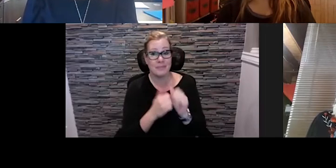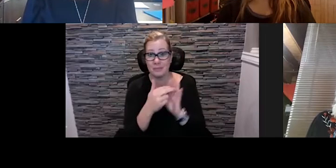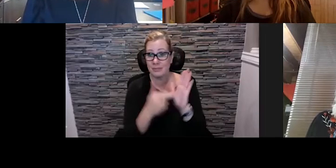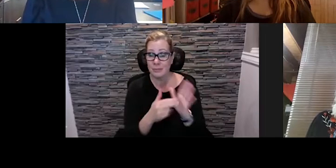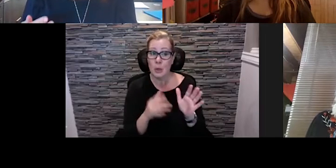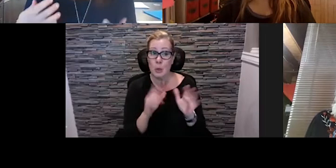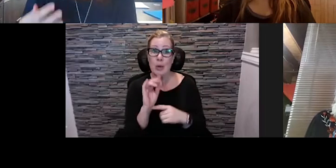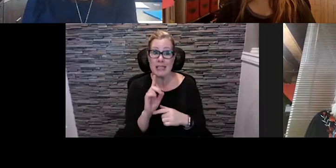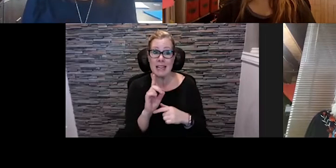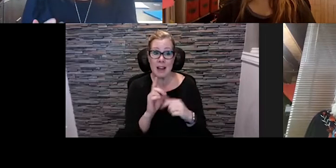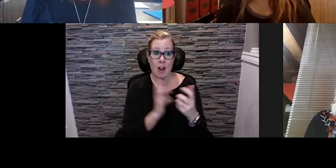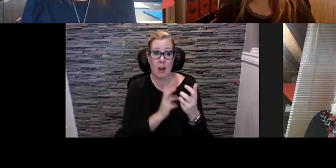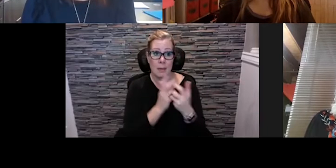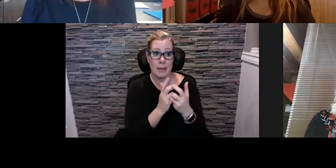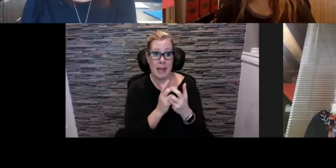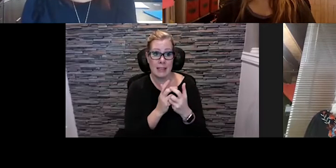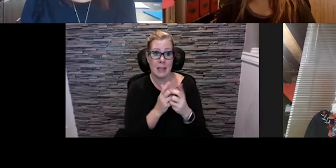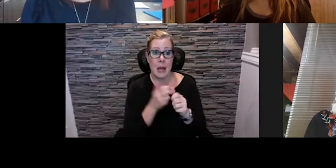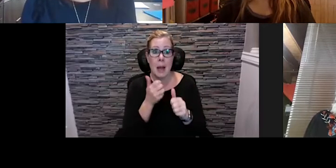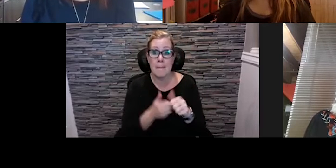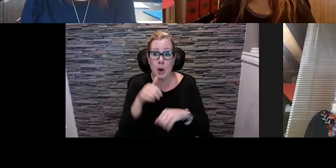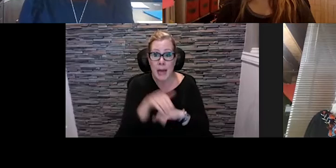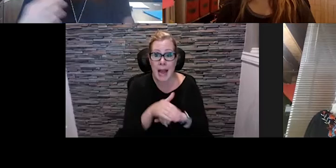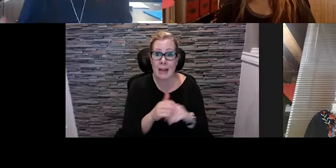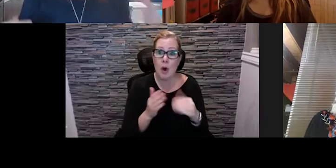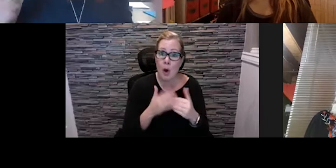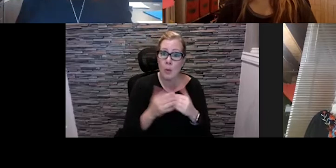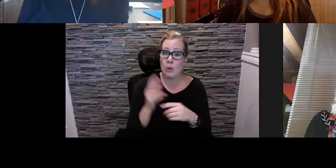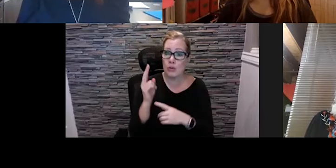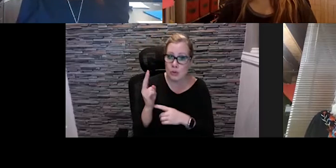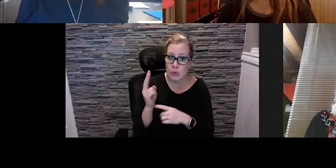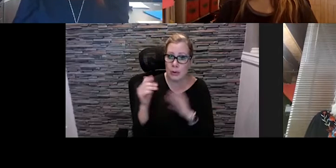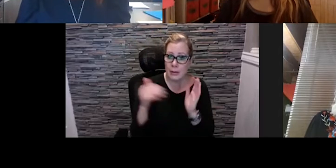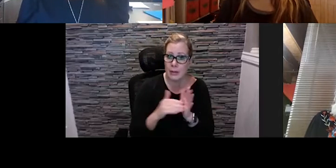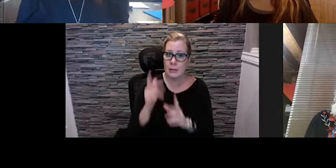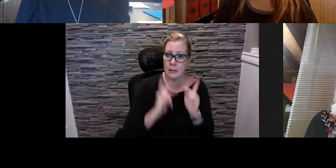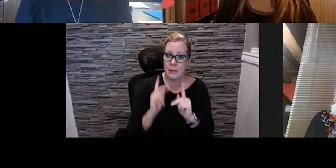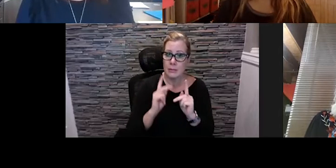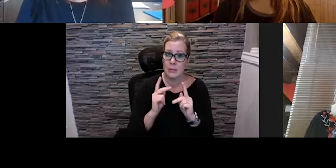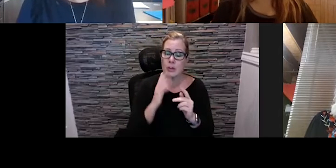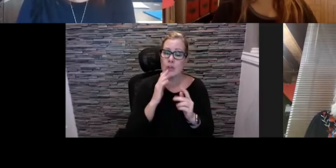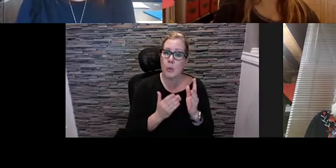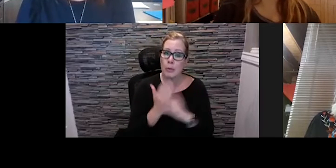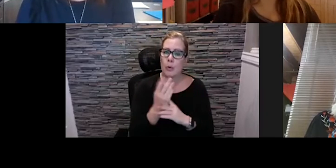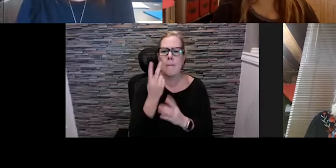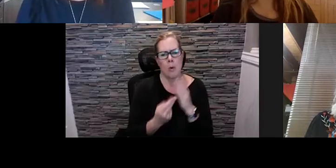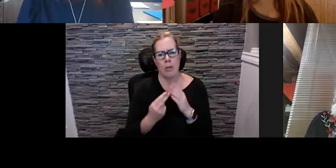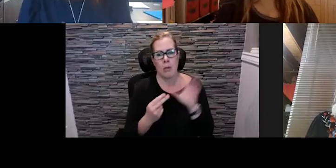you know, per night, almost 2000 people to run through our two sites because we had two sites at 200.